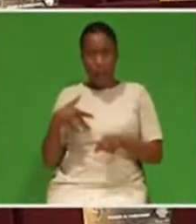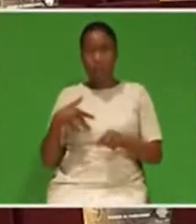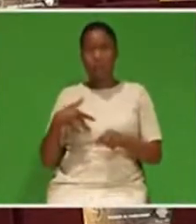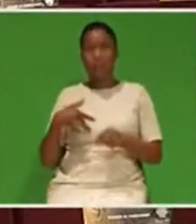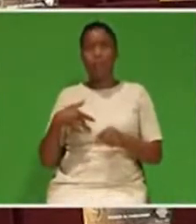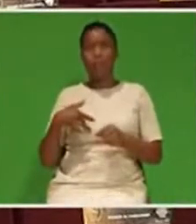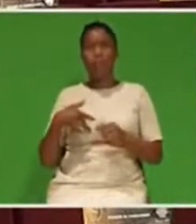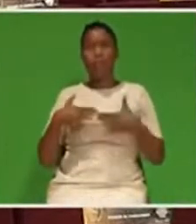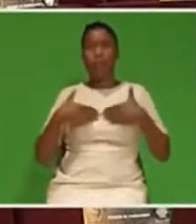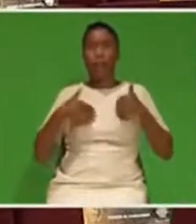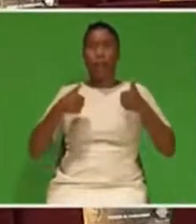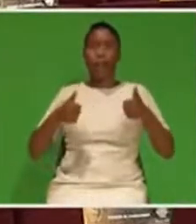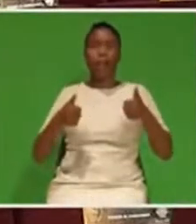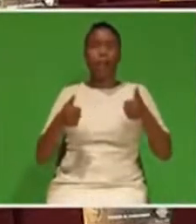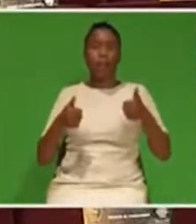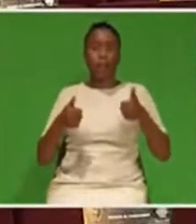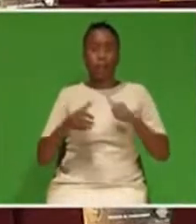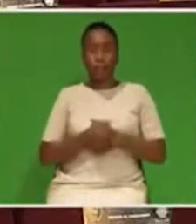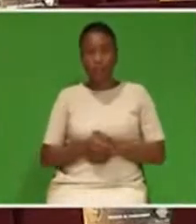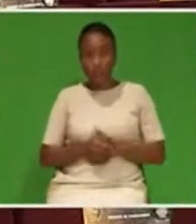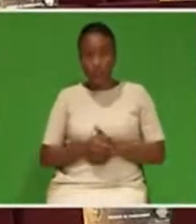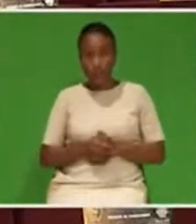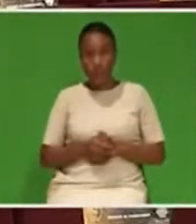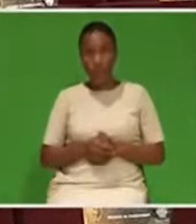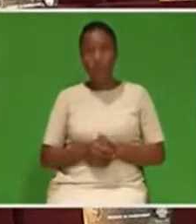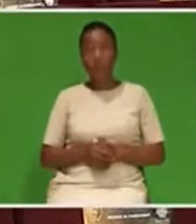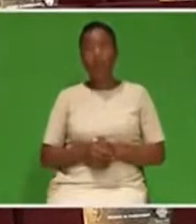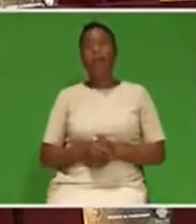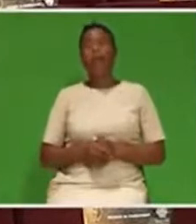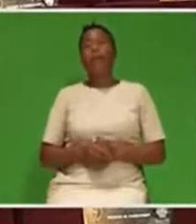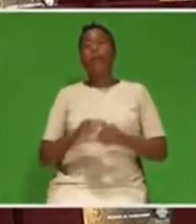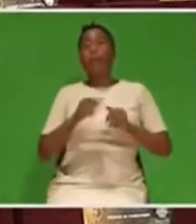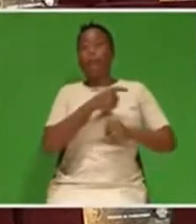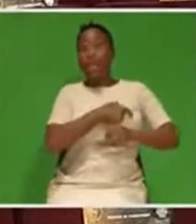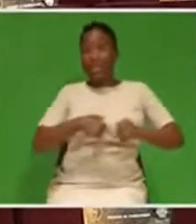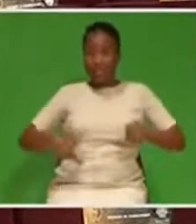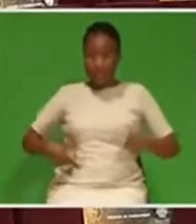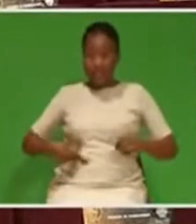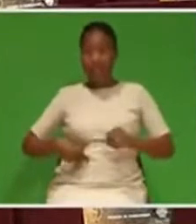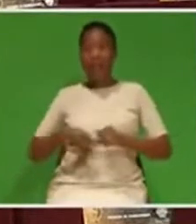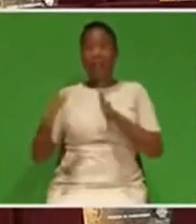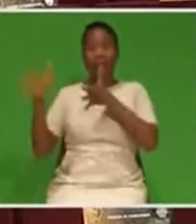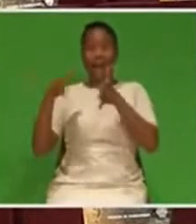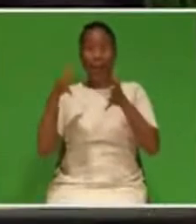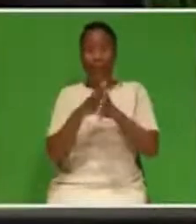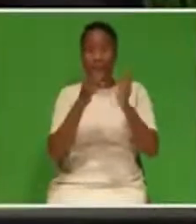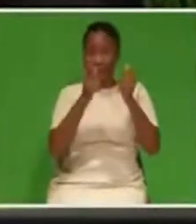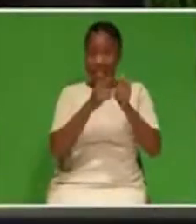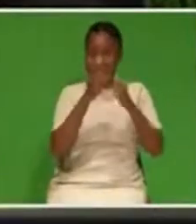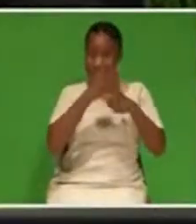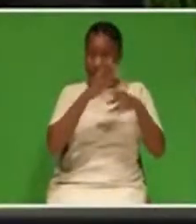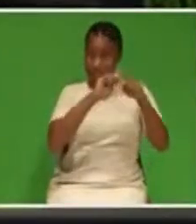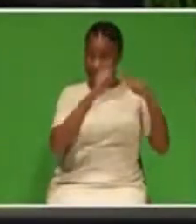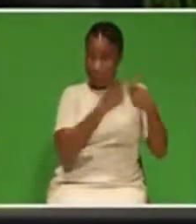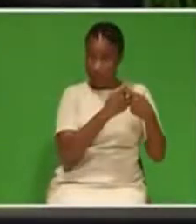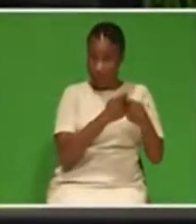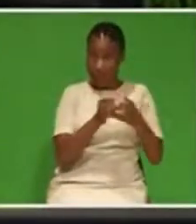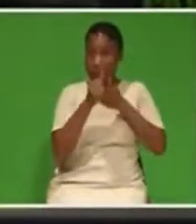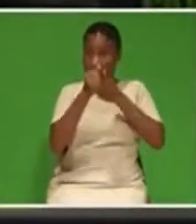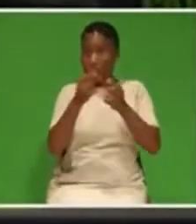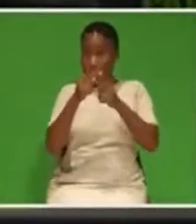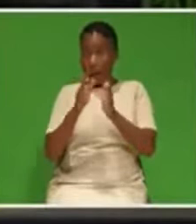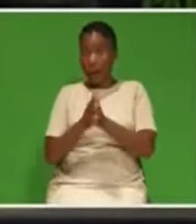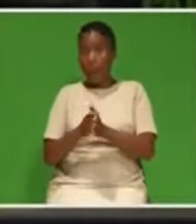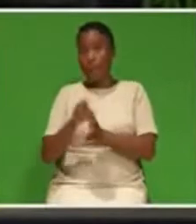Climate Commission, the Presidential Climate Finance Task Team, led by Mr. Daniel Minele,